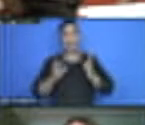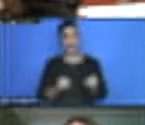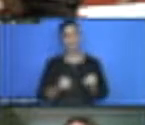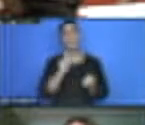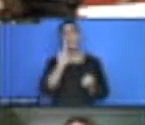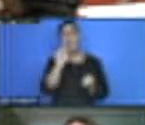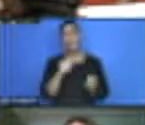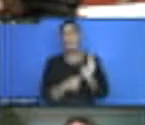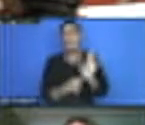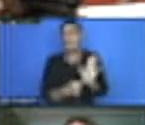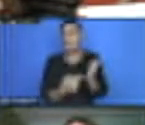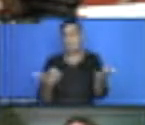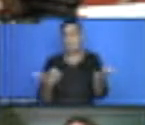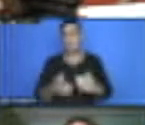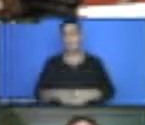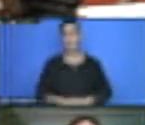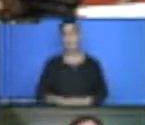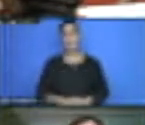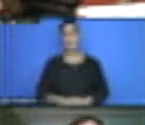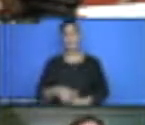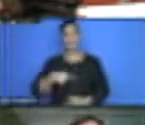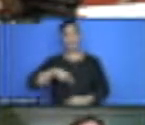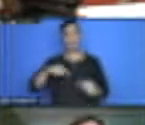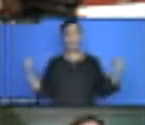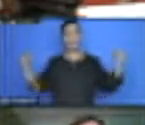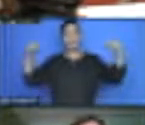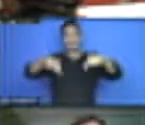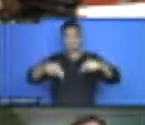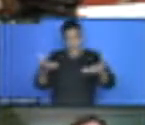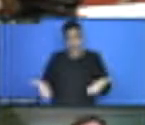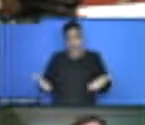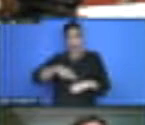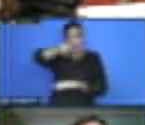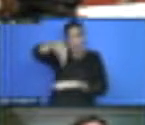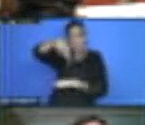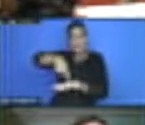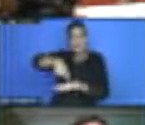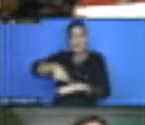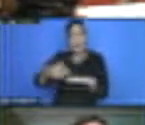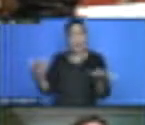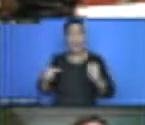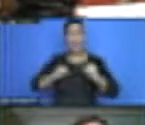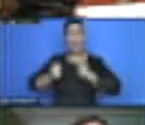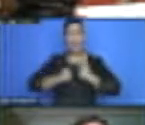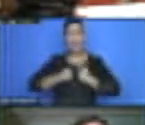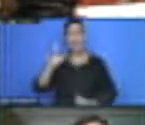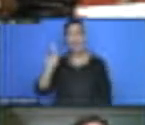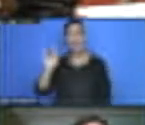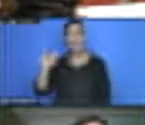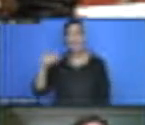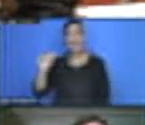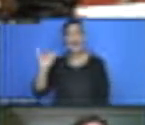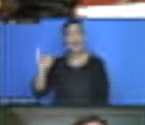We came to Kigali because there are facilities to facilitate to facilitate this meeting.